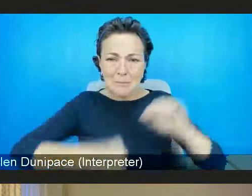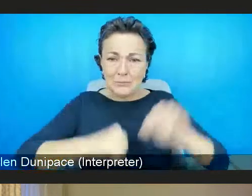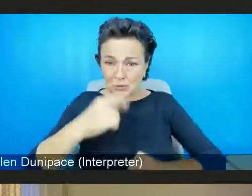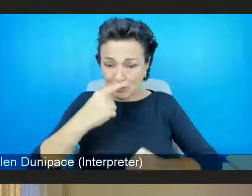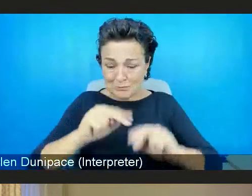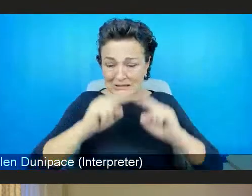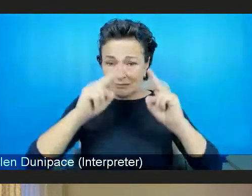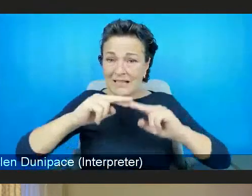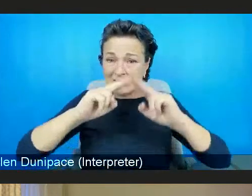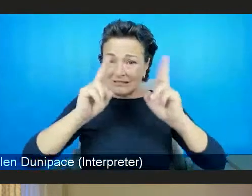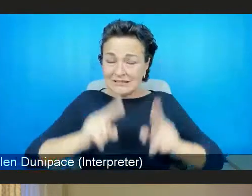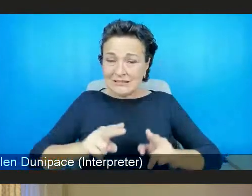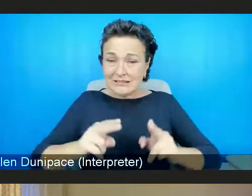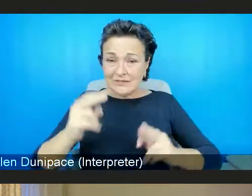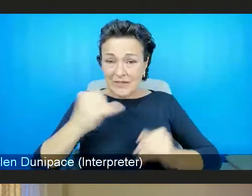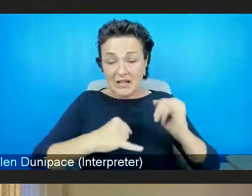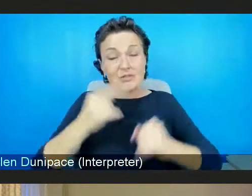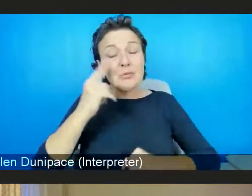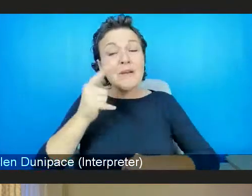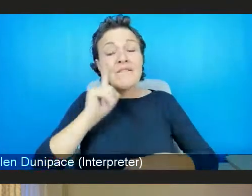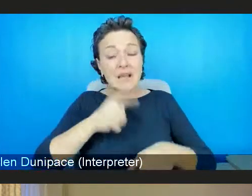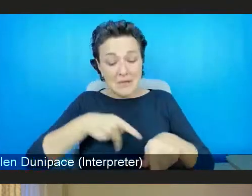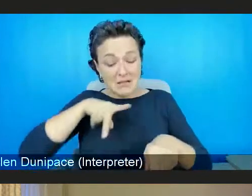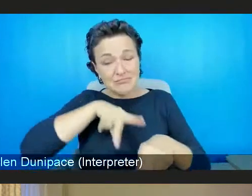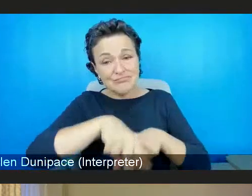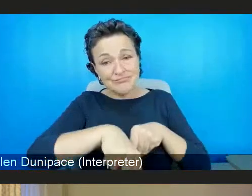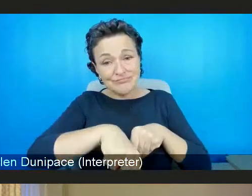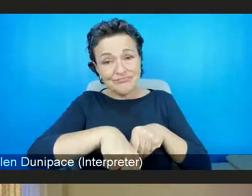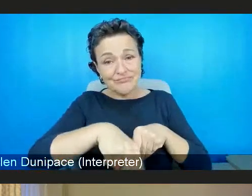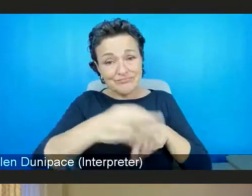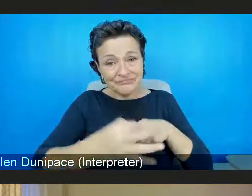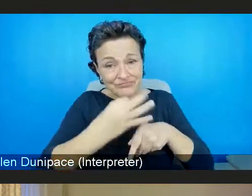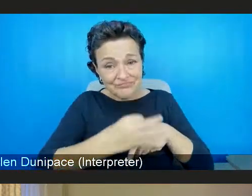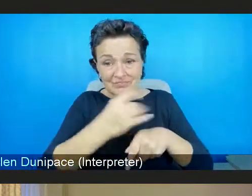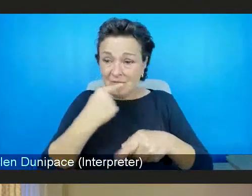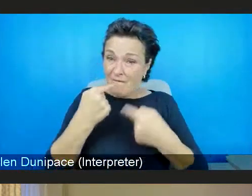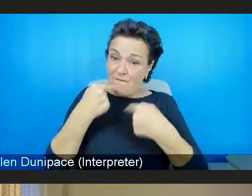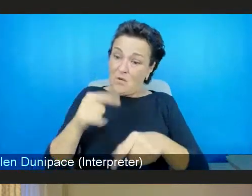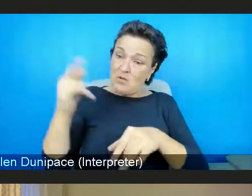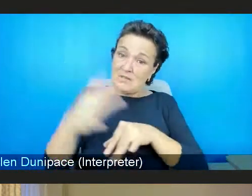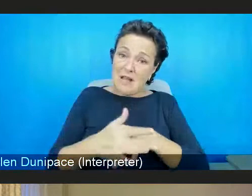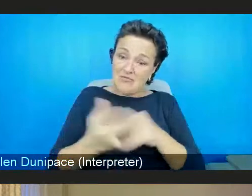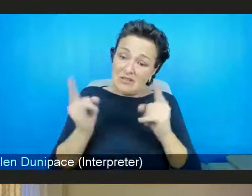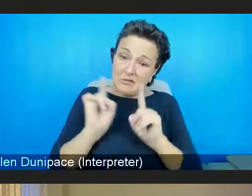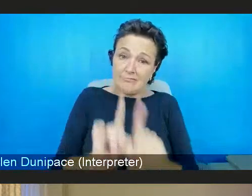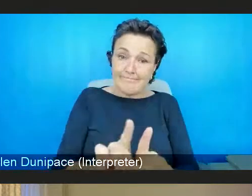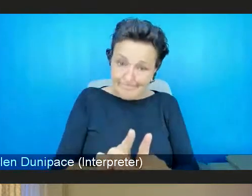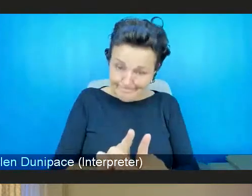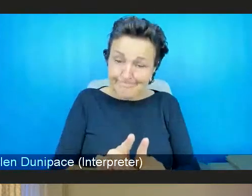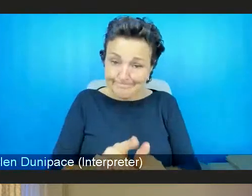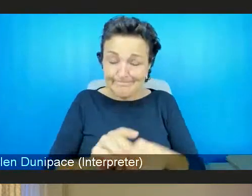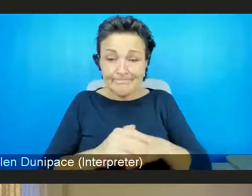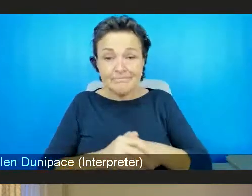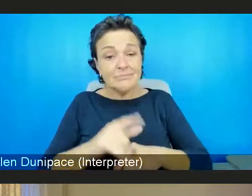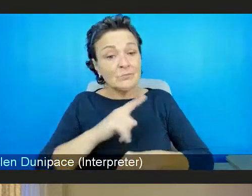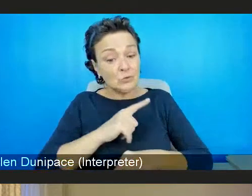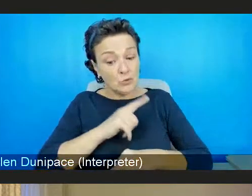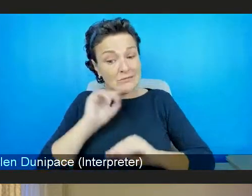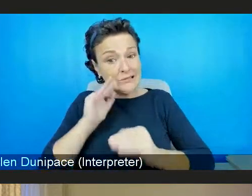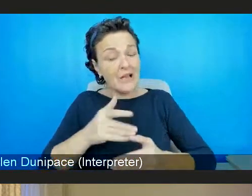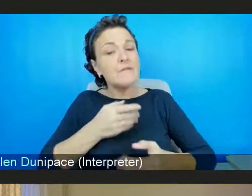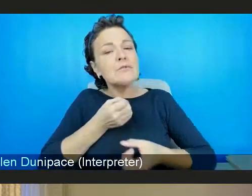female genital mutilation and forced marriage. So as a service, we provide a mental wellbeing